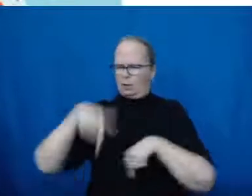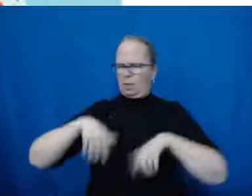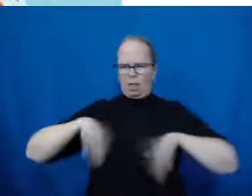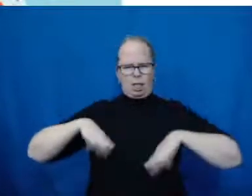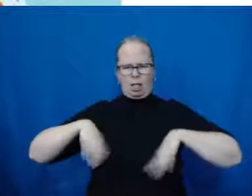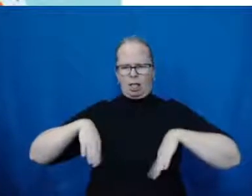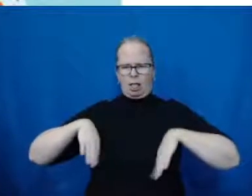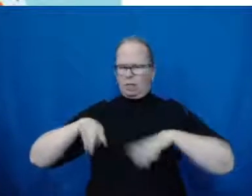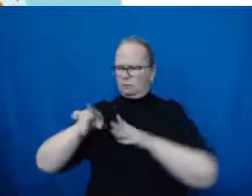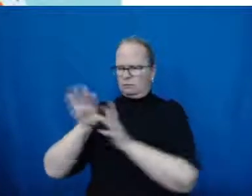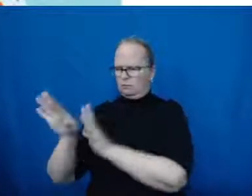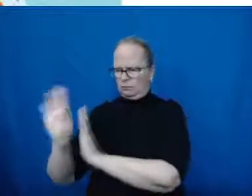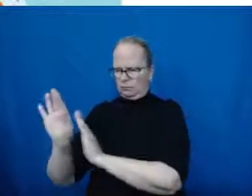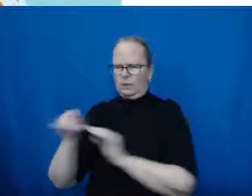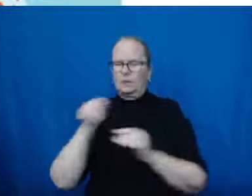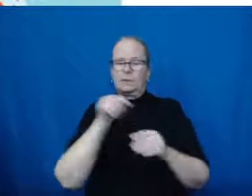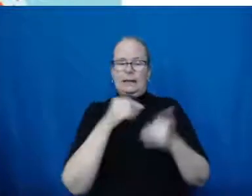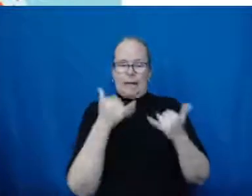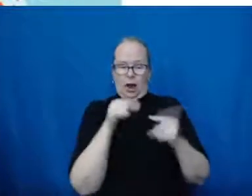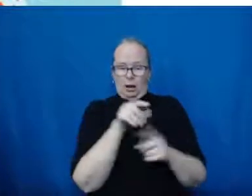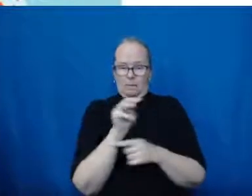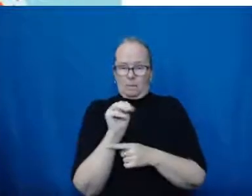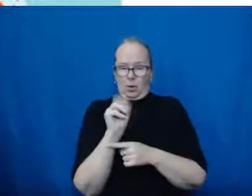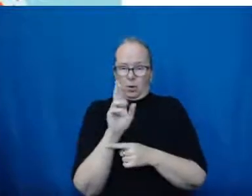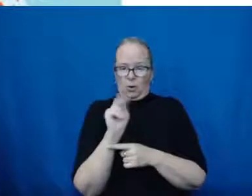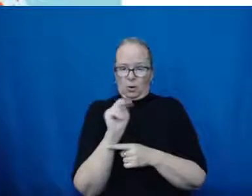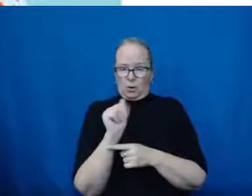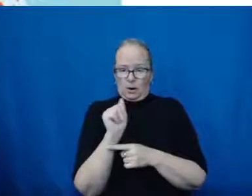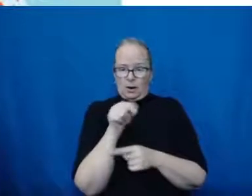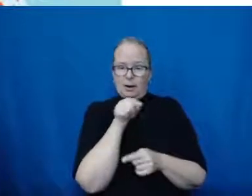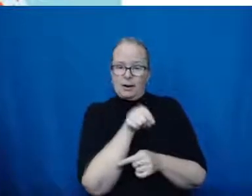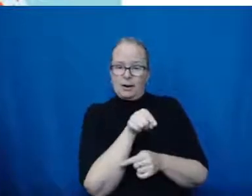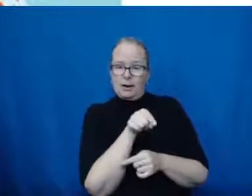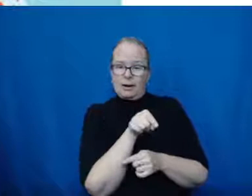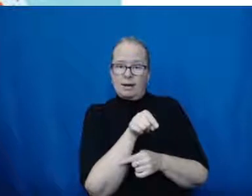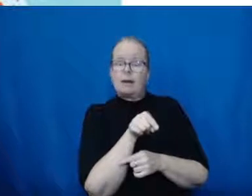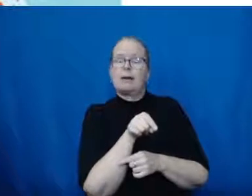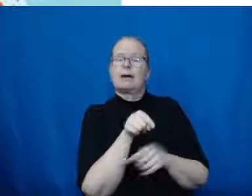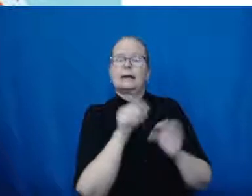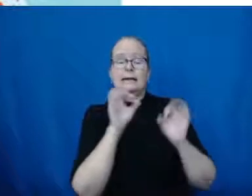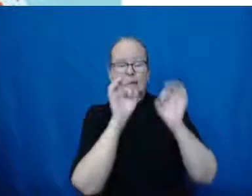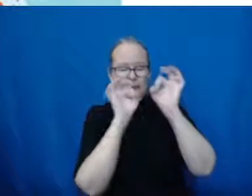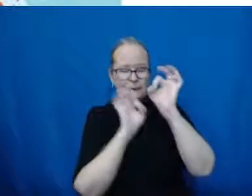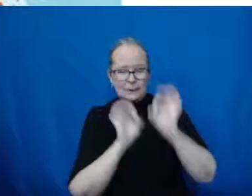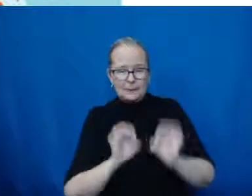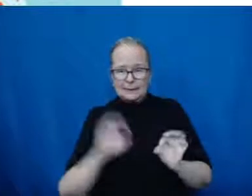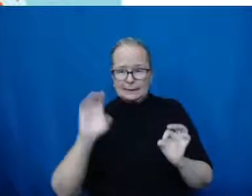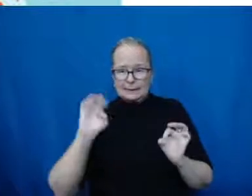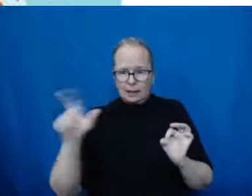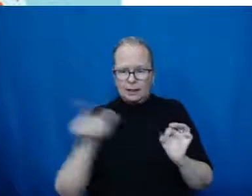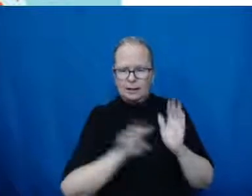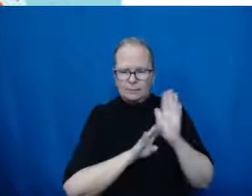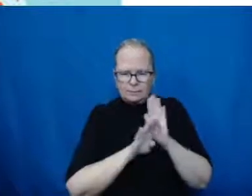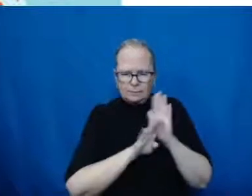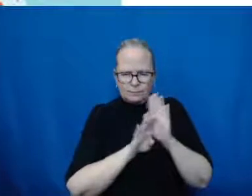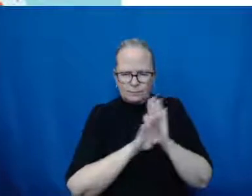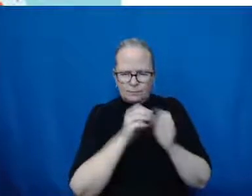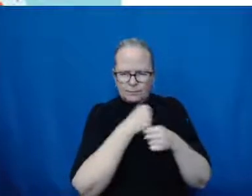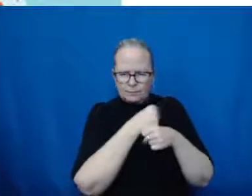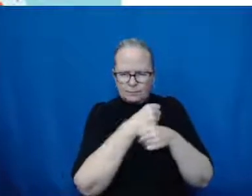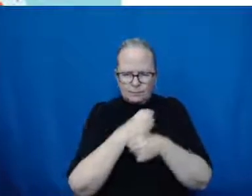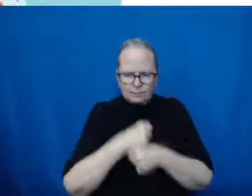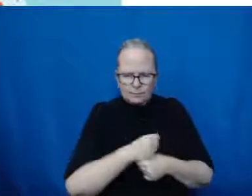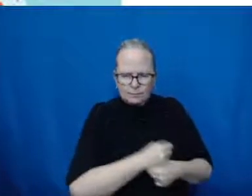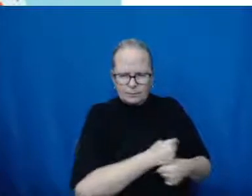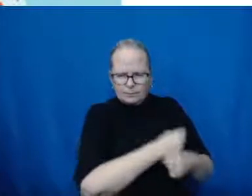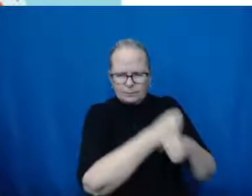our cells instructions for how to make a harmless protein that is very similar to the virus. After our cells make copies of that protein, they destroy that